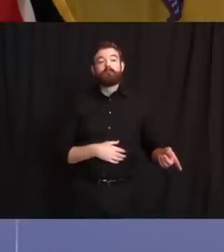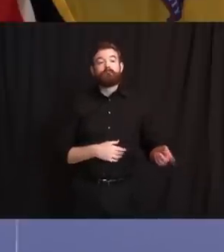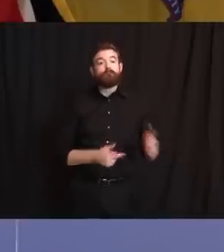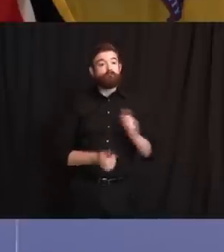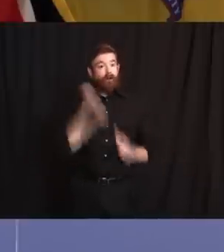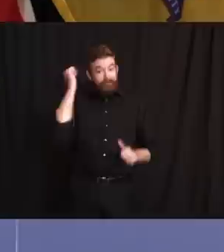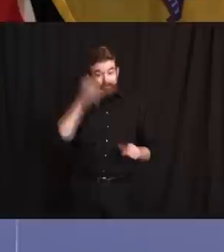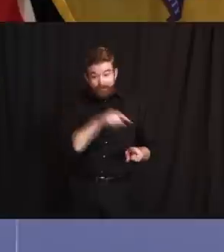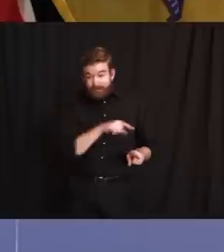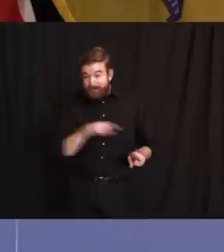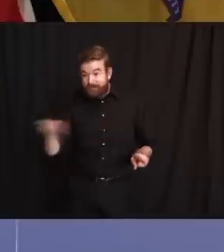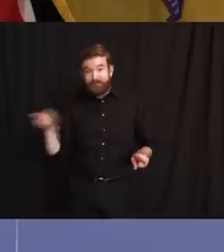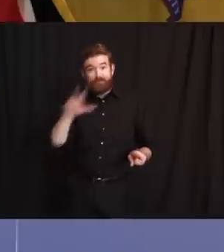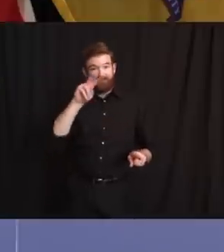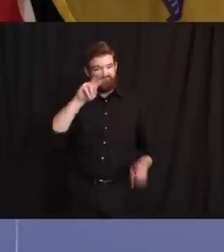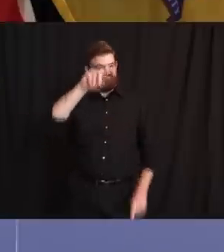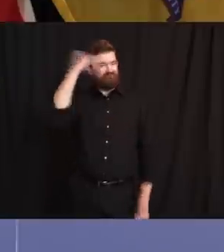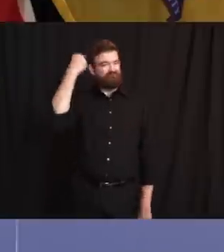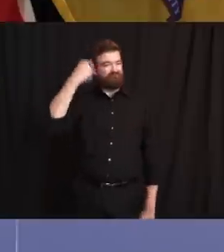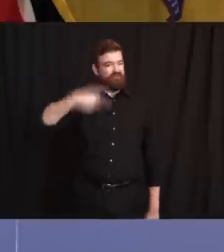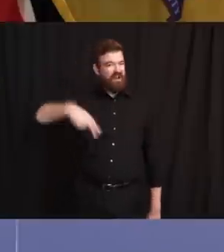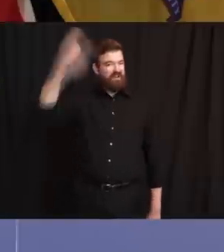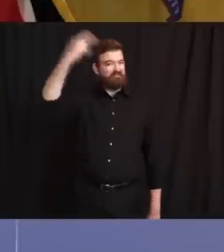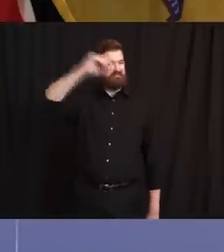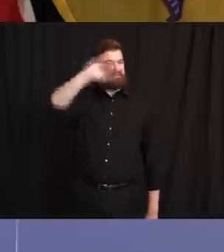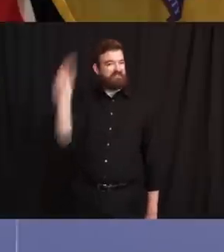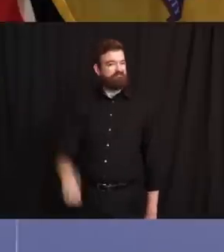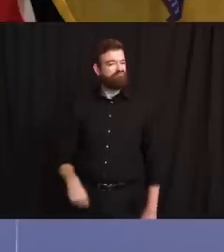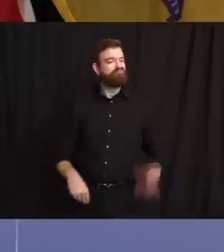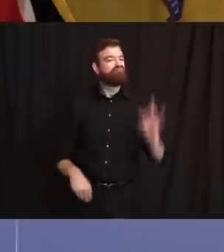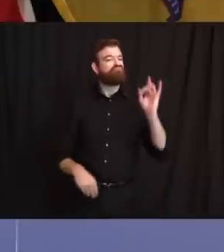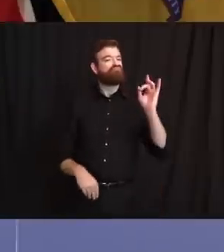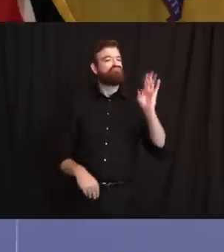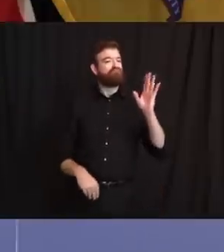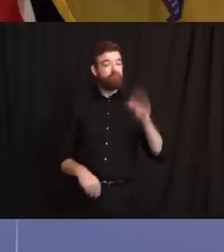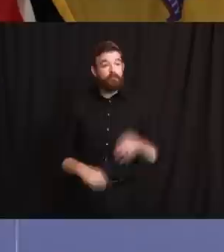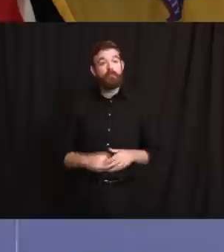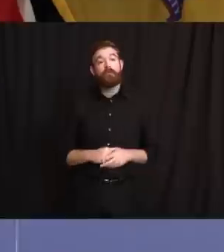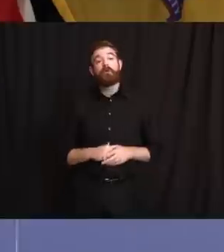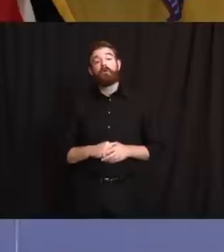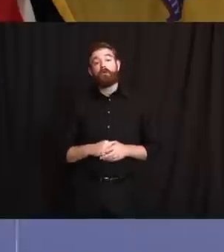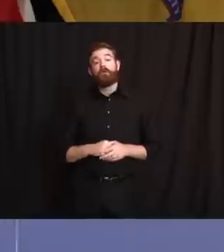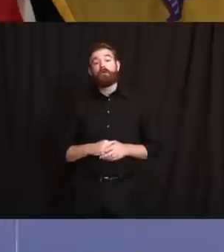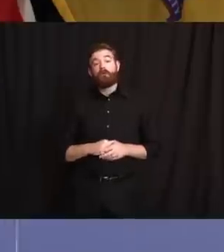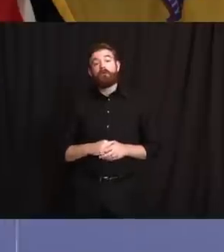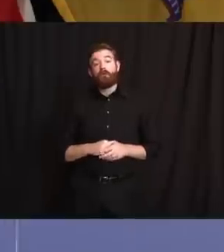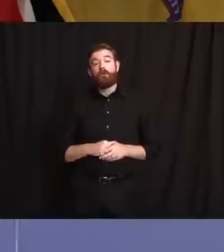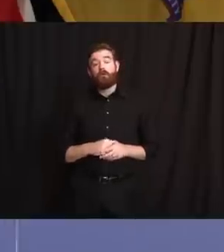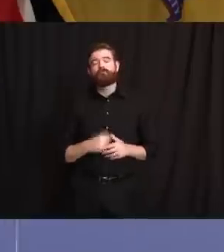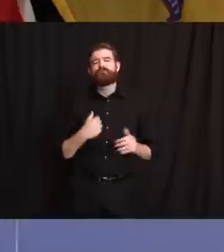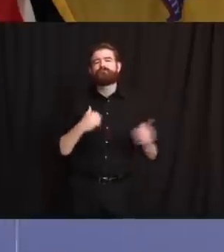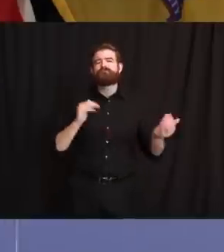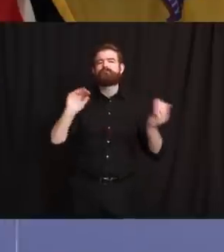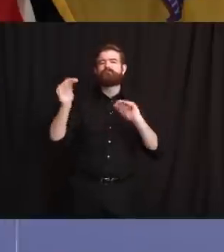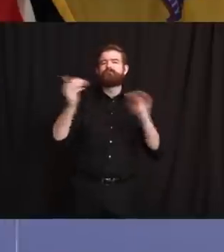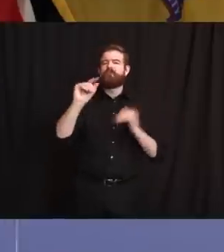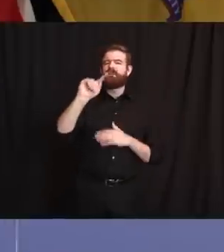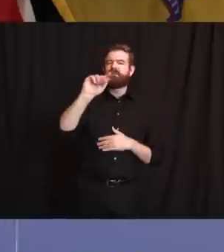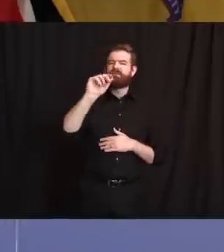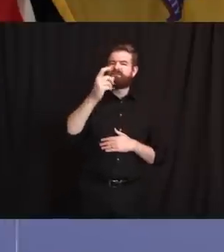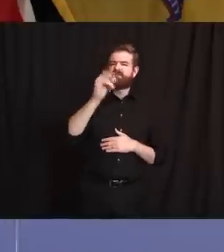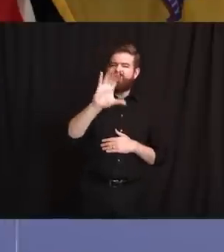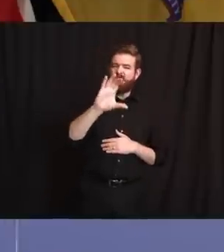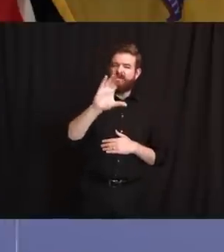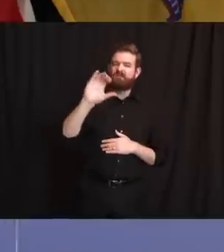shock syndrome, which is a rare complication of a bacterial infection. However, it is believed that what we are seeing is